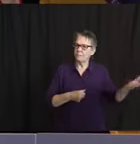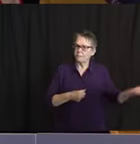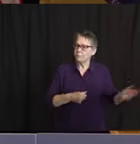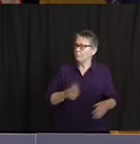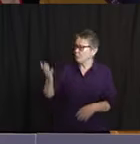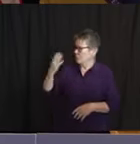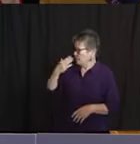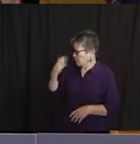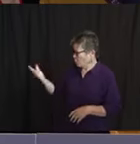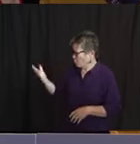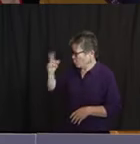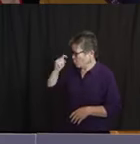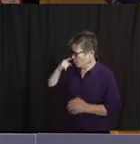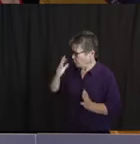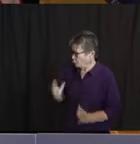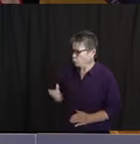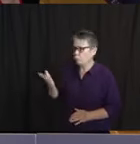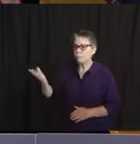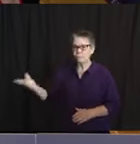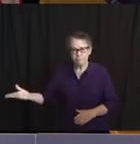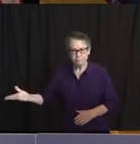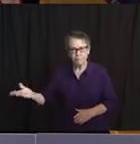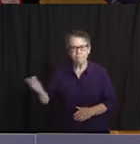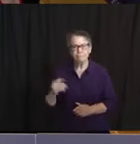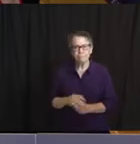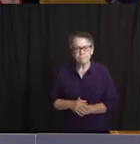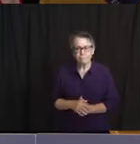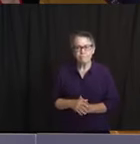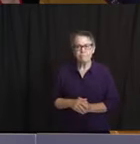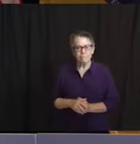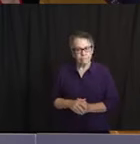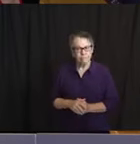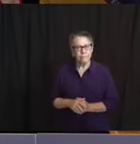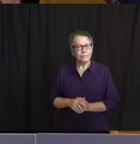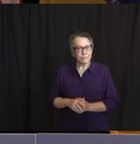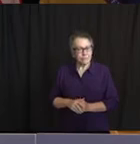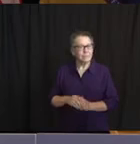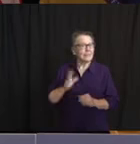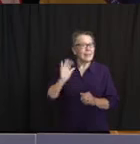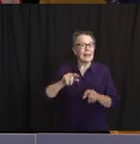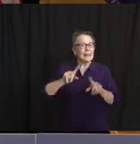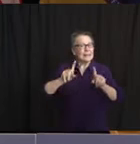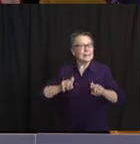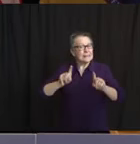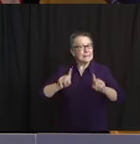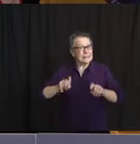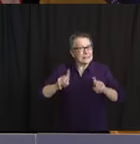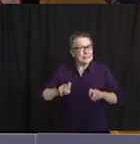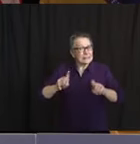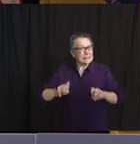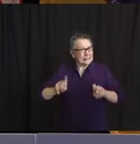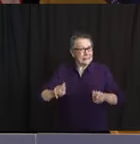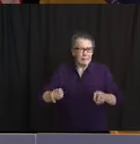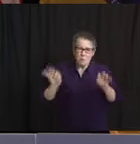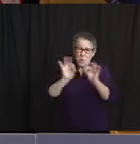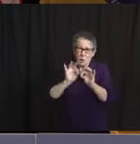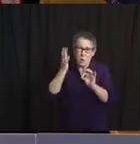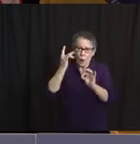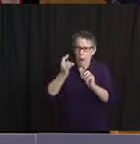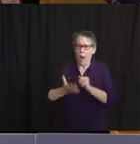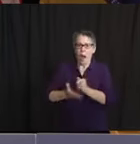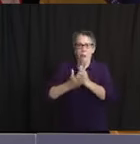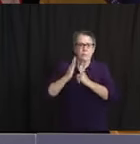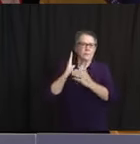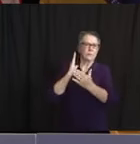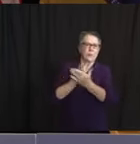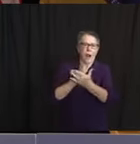-19. For our testing plan, we've cohorted our population into three broad areas. Vulnerable populations,